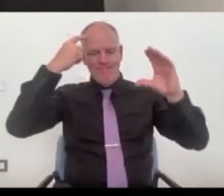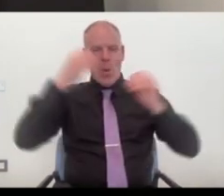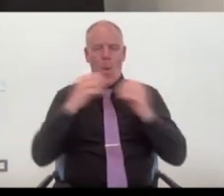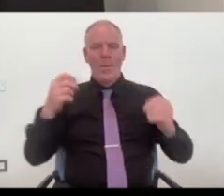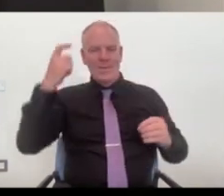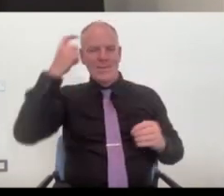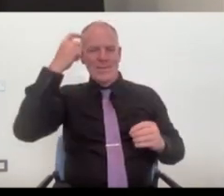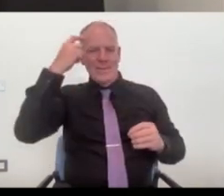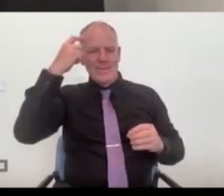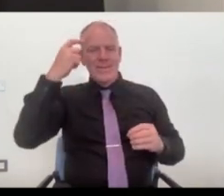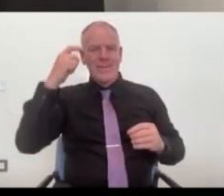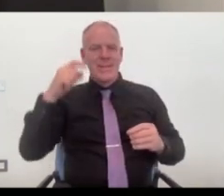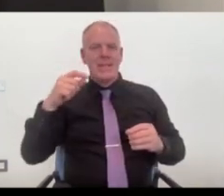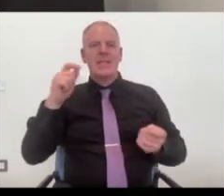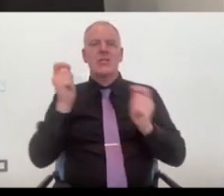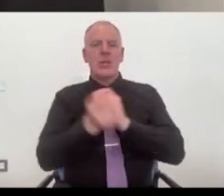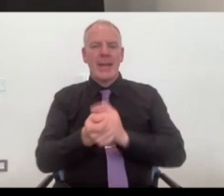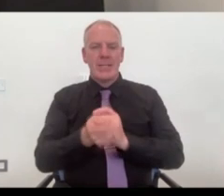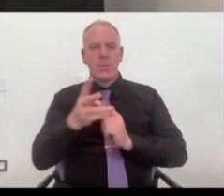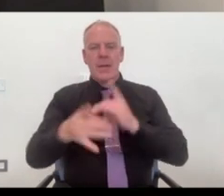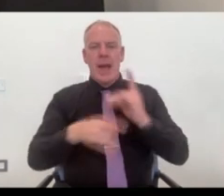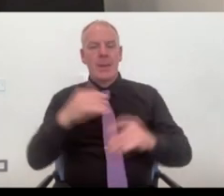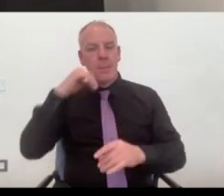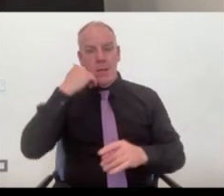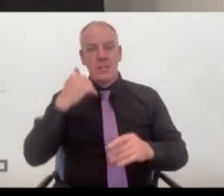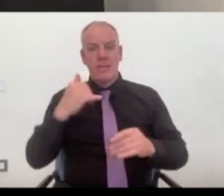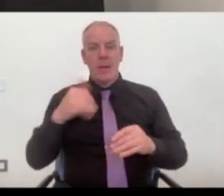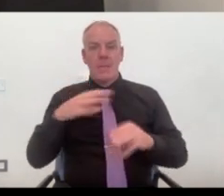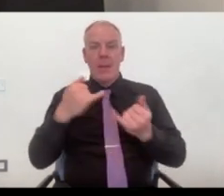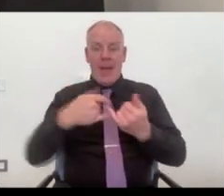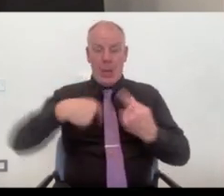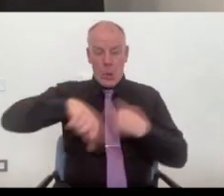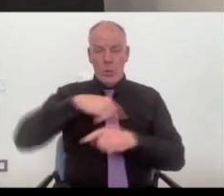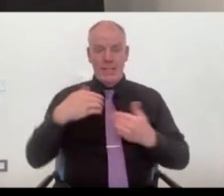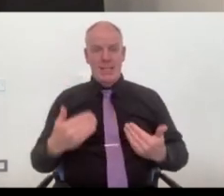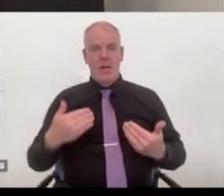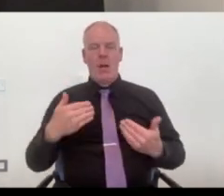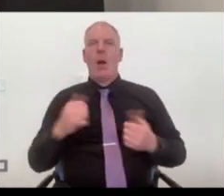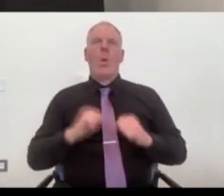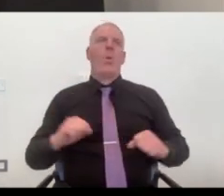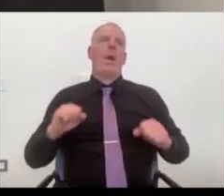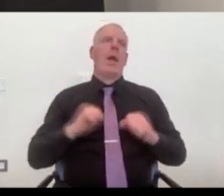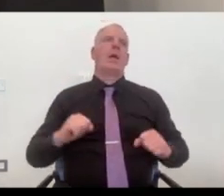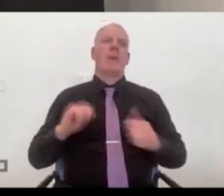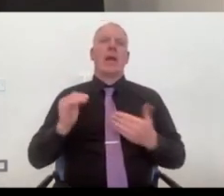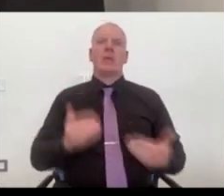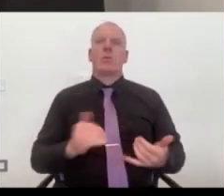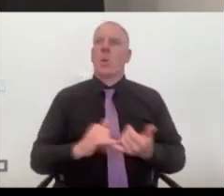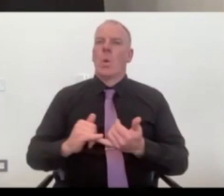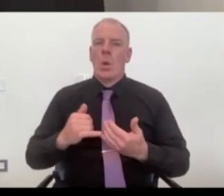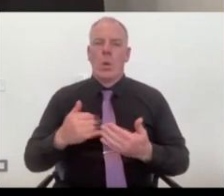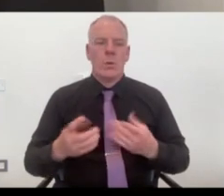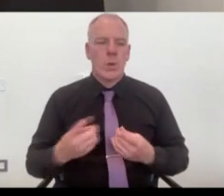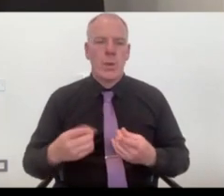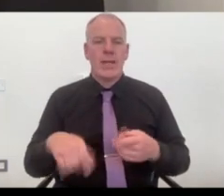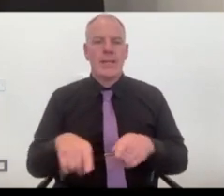if it's going to change, it's up to people like ourselves to change it. We can't sit and wait for someone to make introductions as much as I said in my